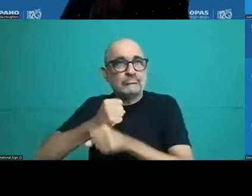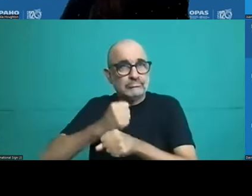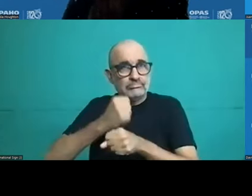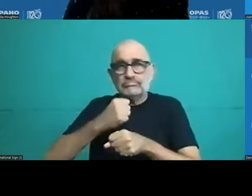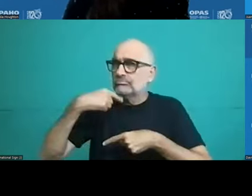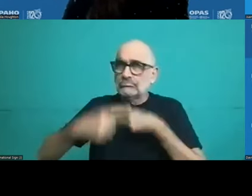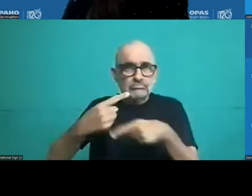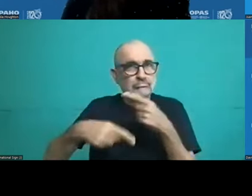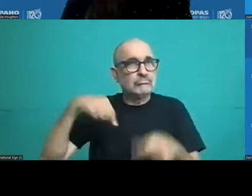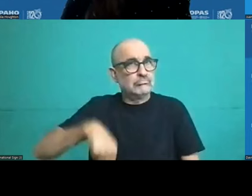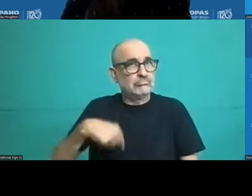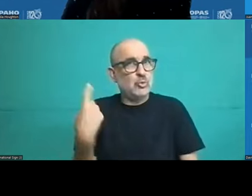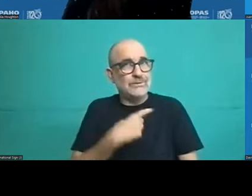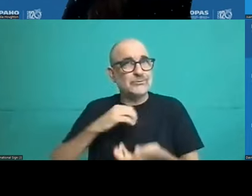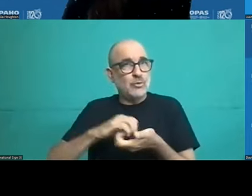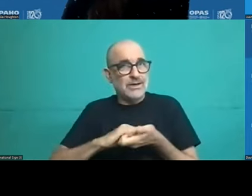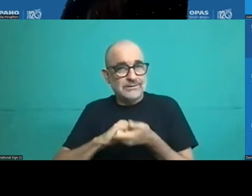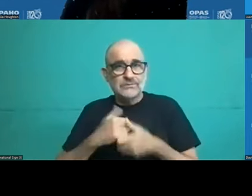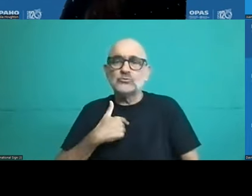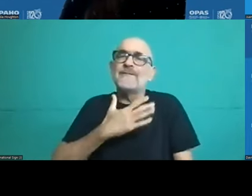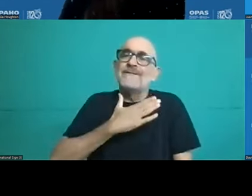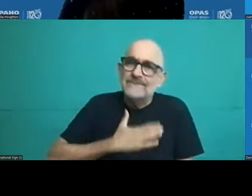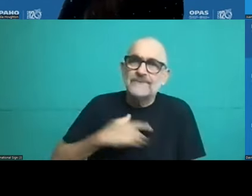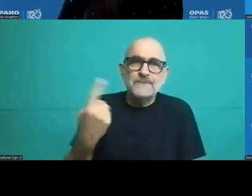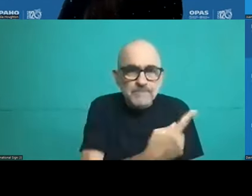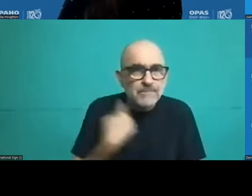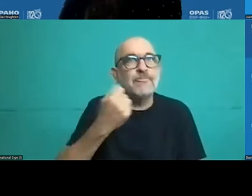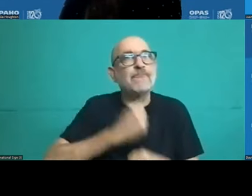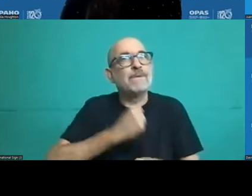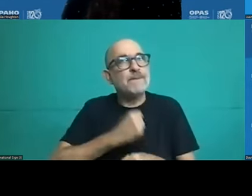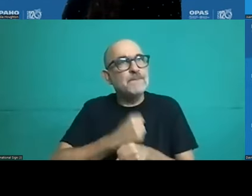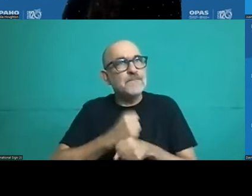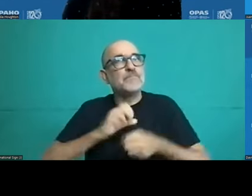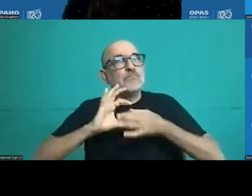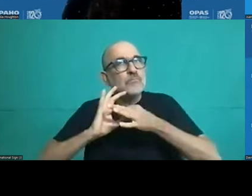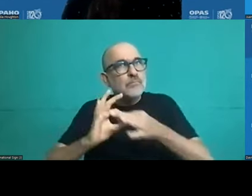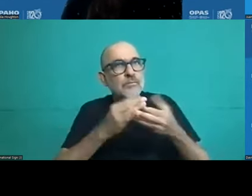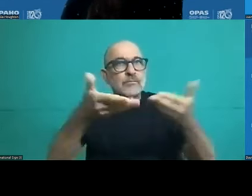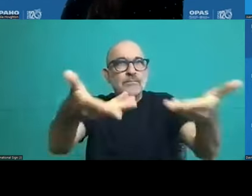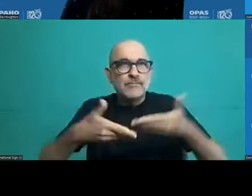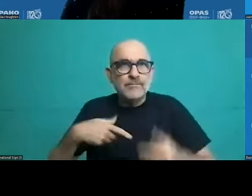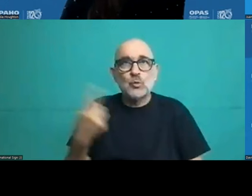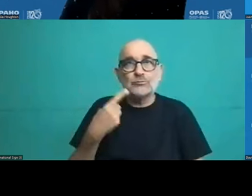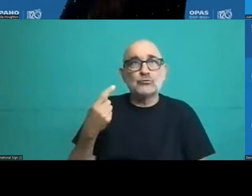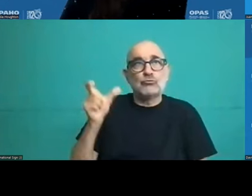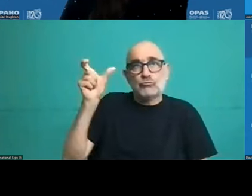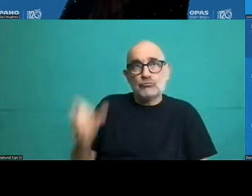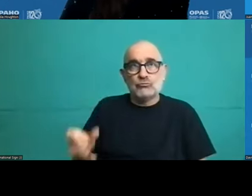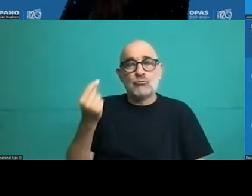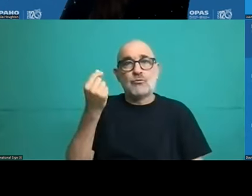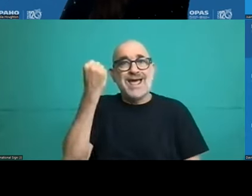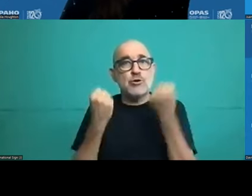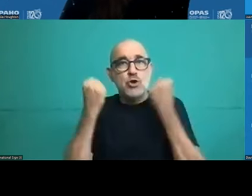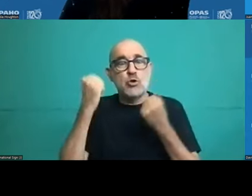Juan Pablo Pagano who is a specialist in the health financing and it will be a talk about the future